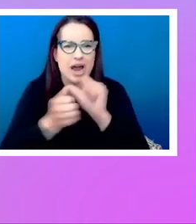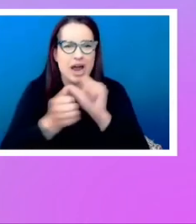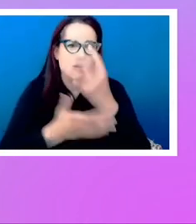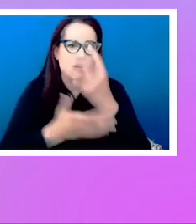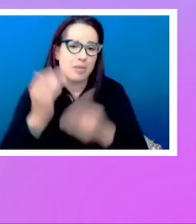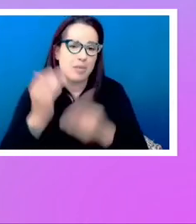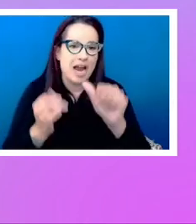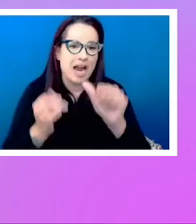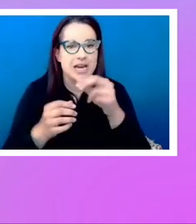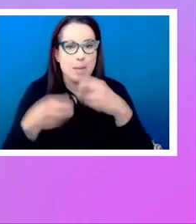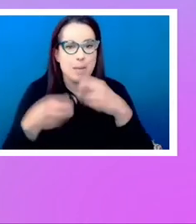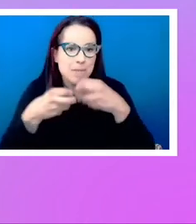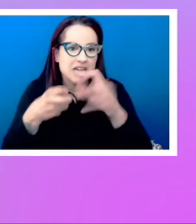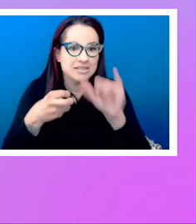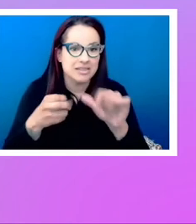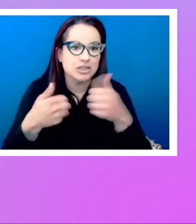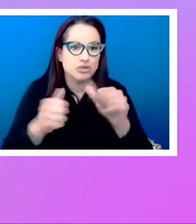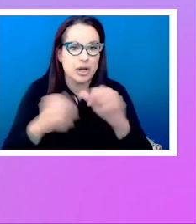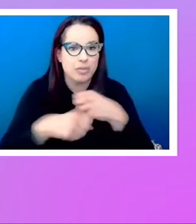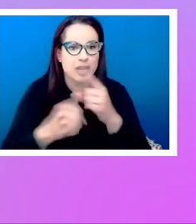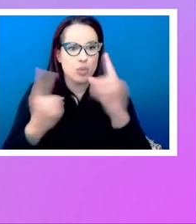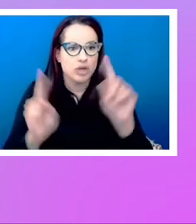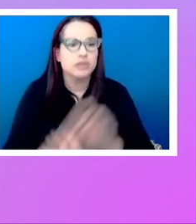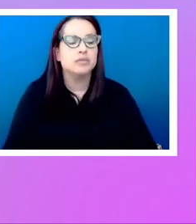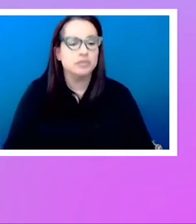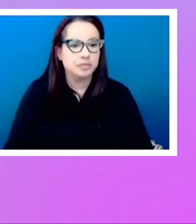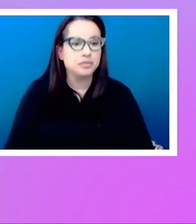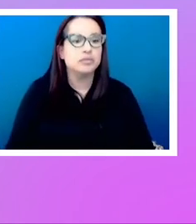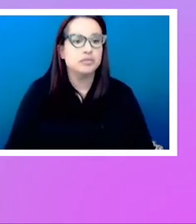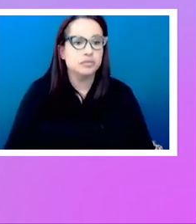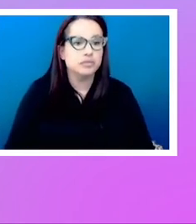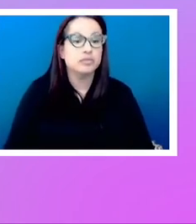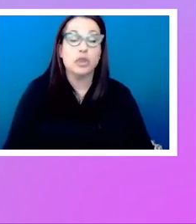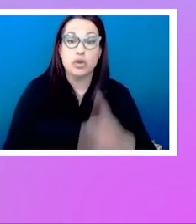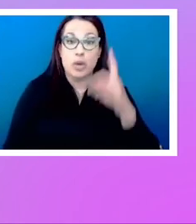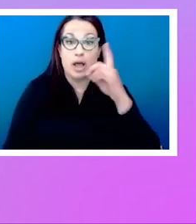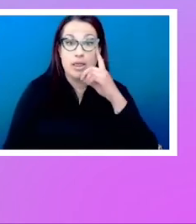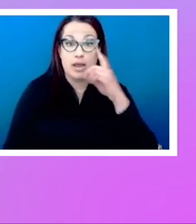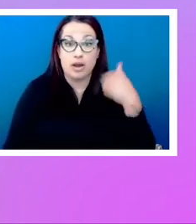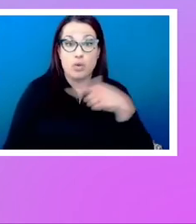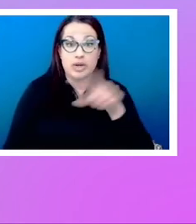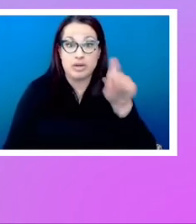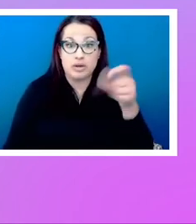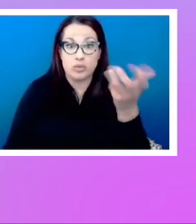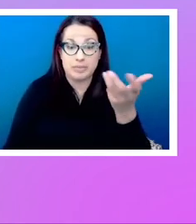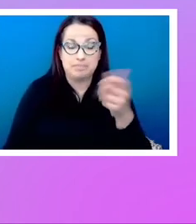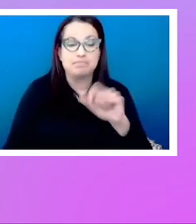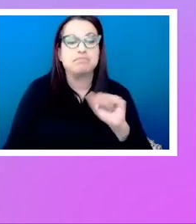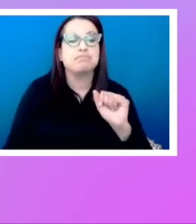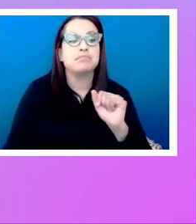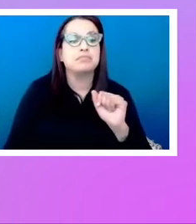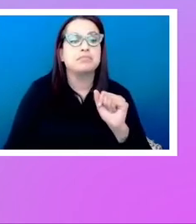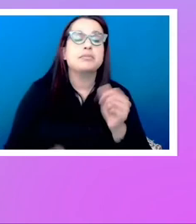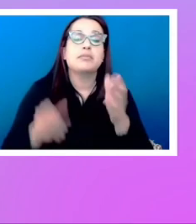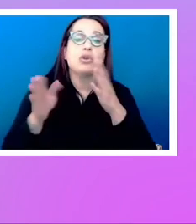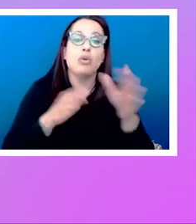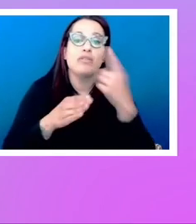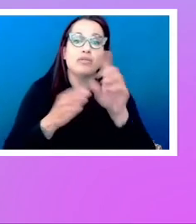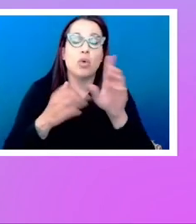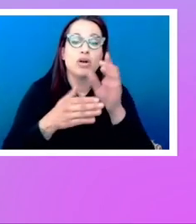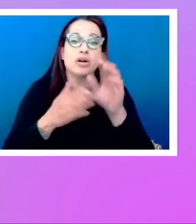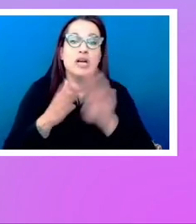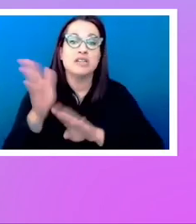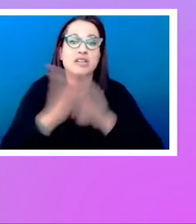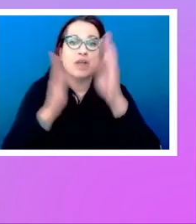to make this work. So really, what I think we need is a way for developers to indicate a switch to